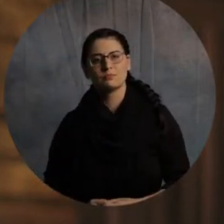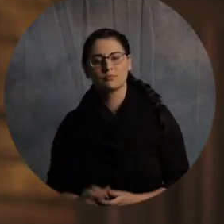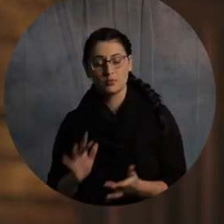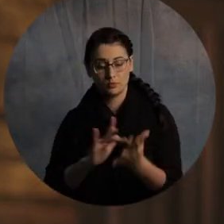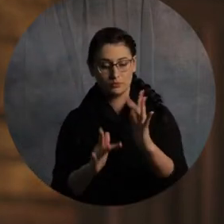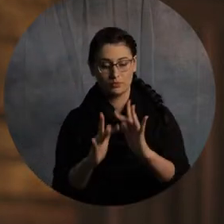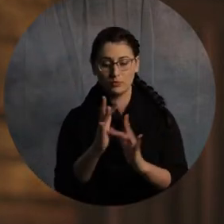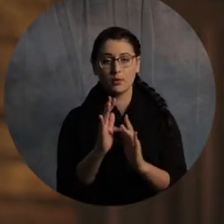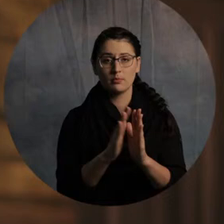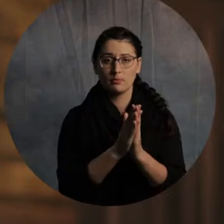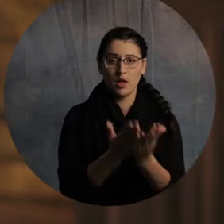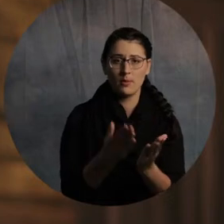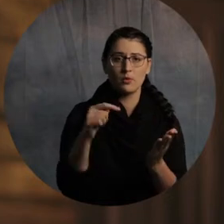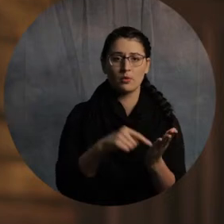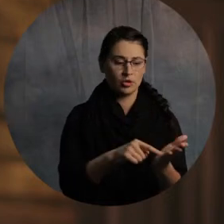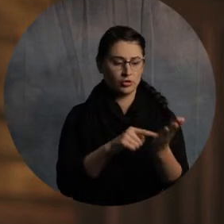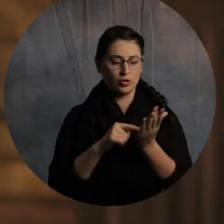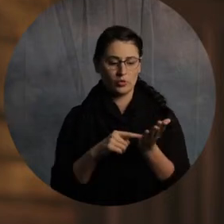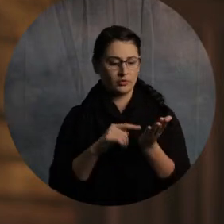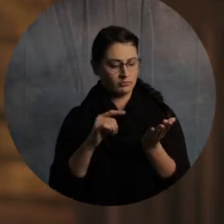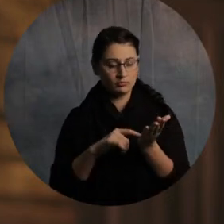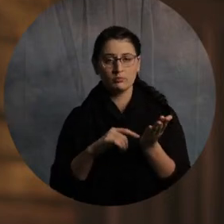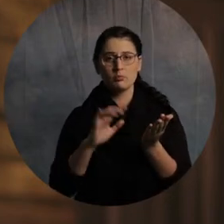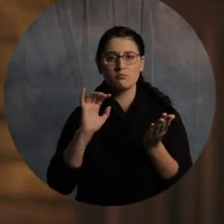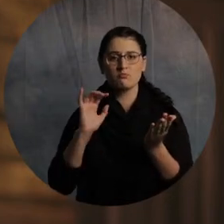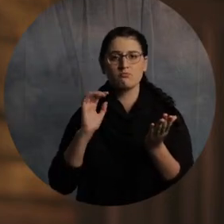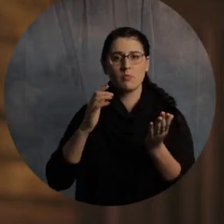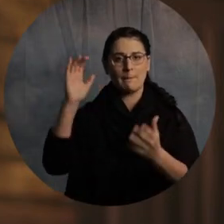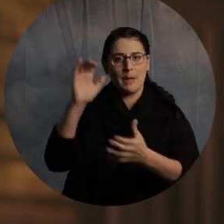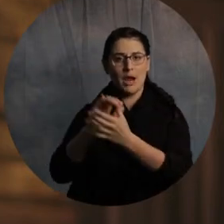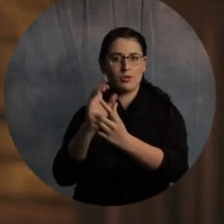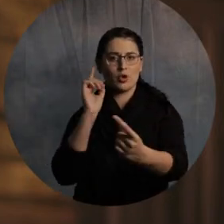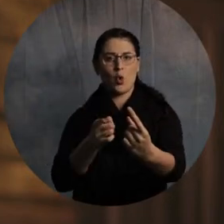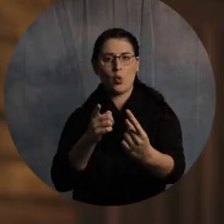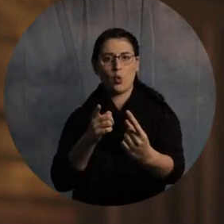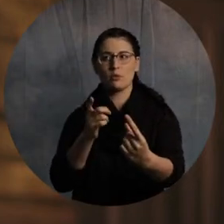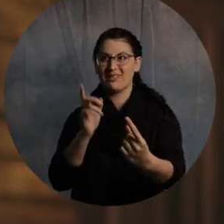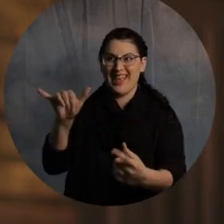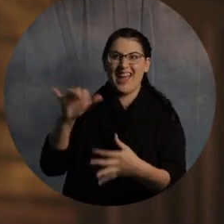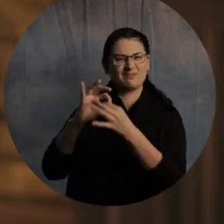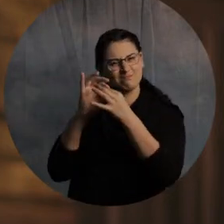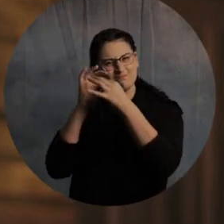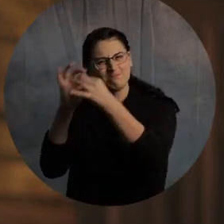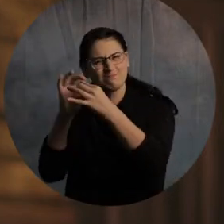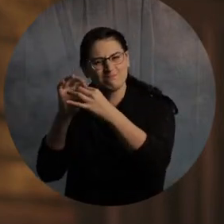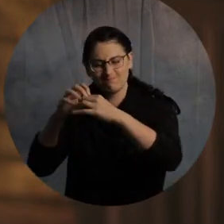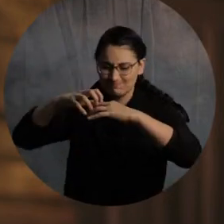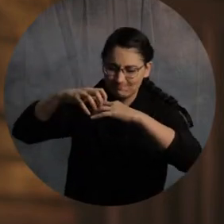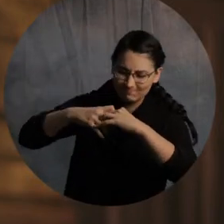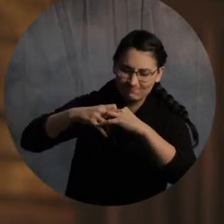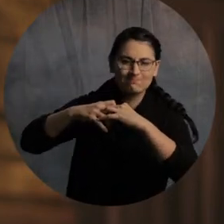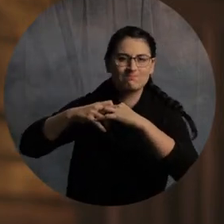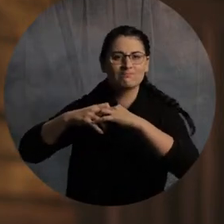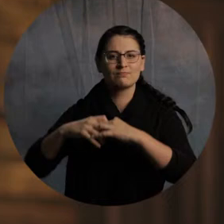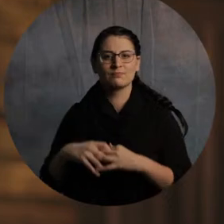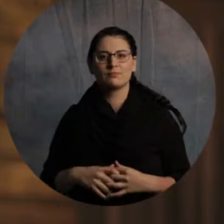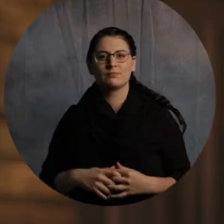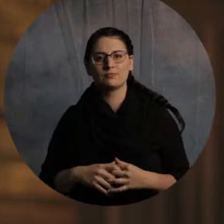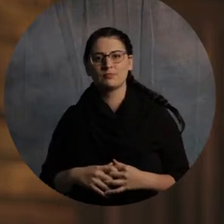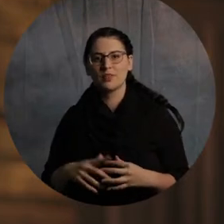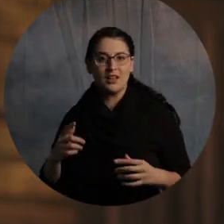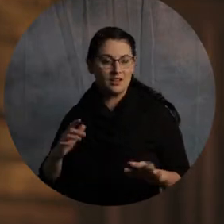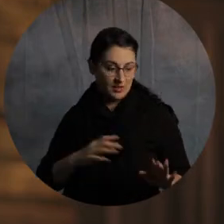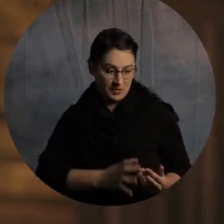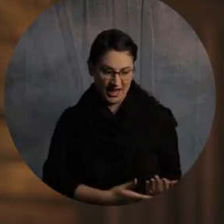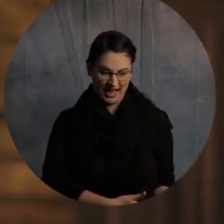tells us is our goal for marriage. Okay. That we're literally, I'm trying to pick my hand up. I'm picking my hand up. All I'm not raising it.